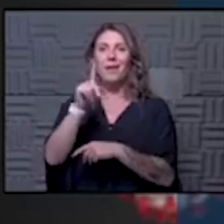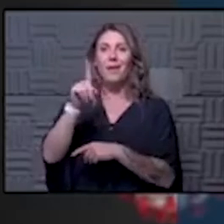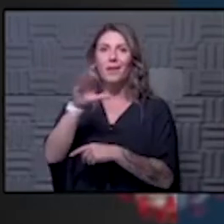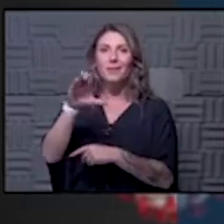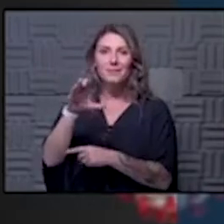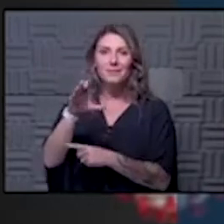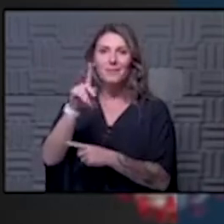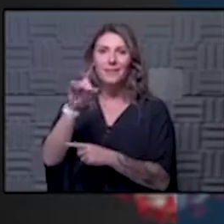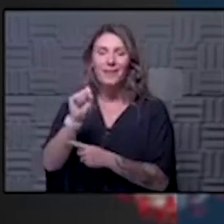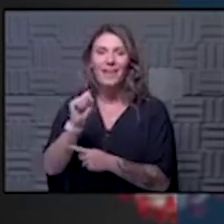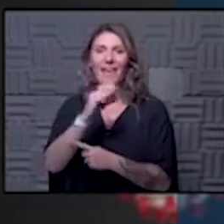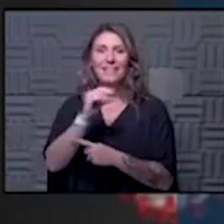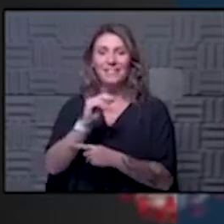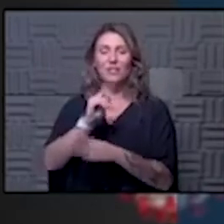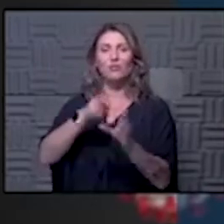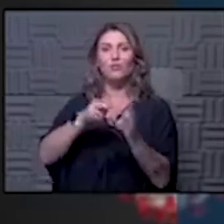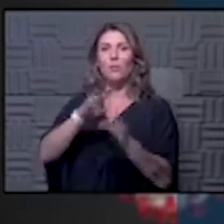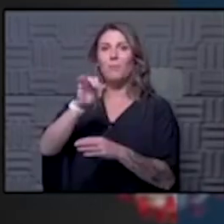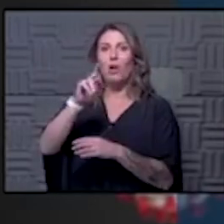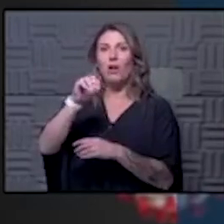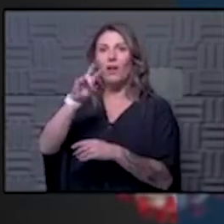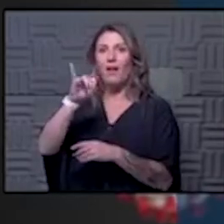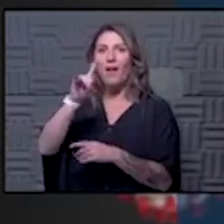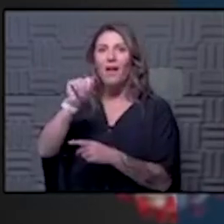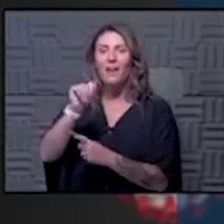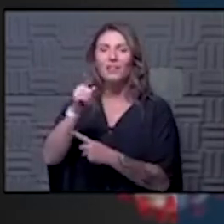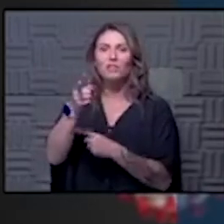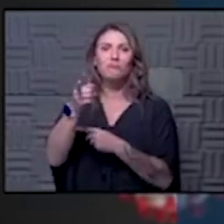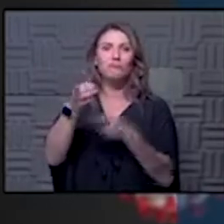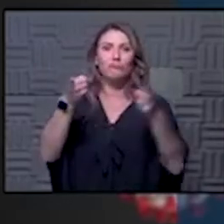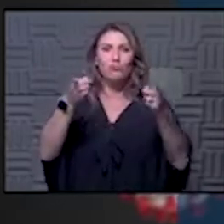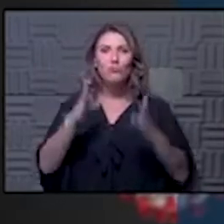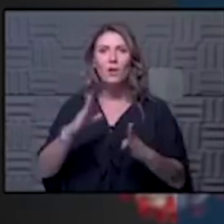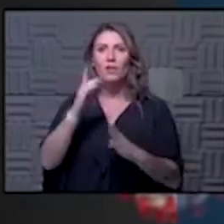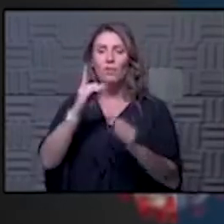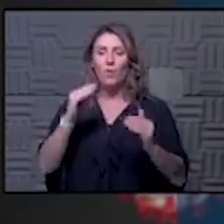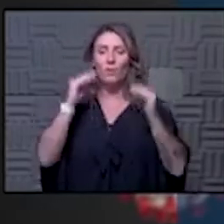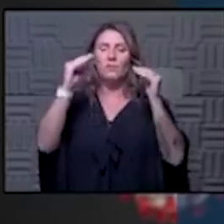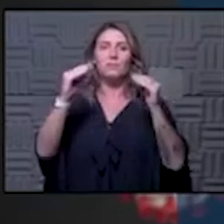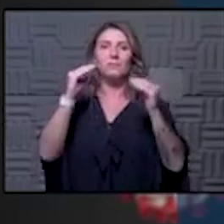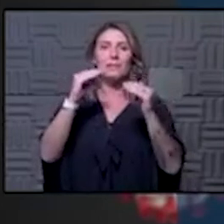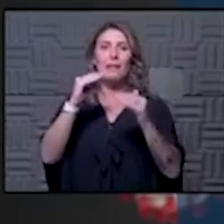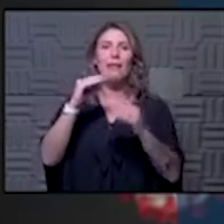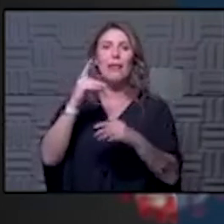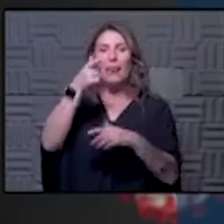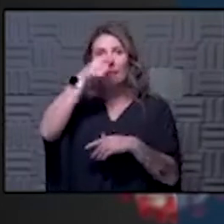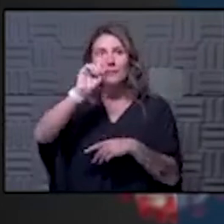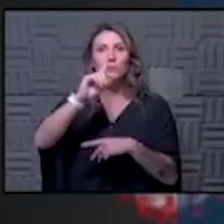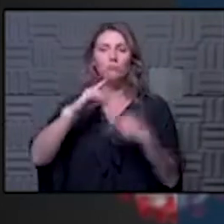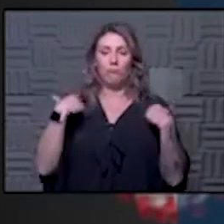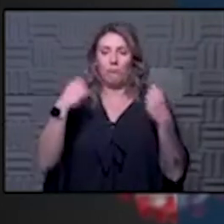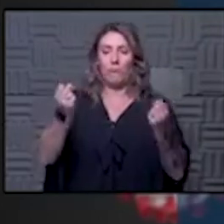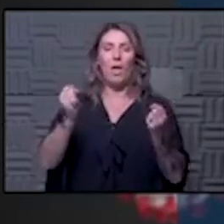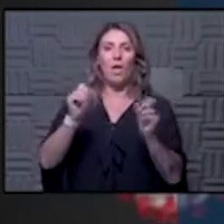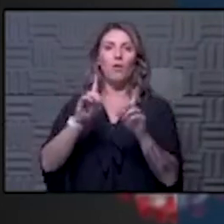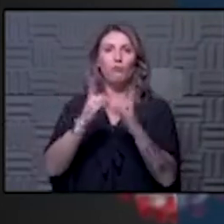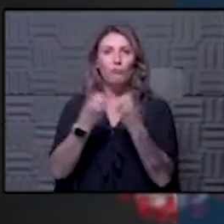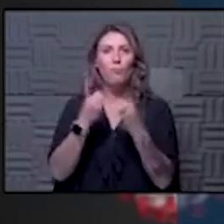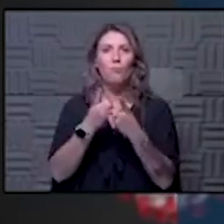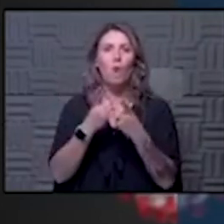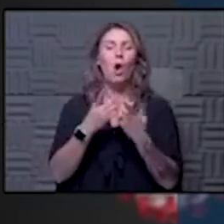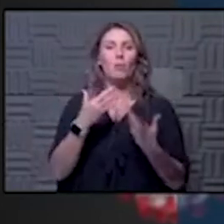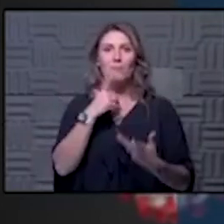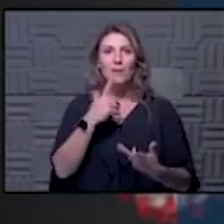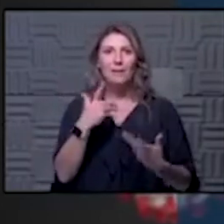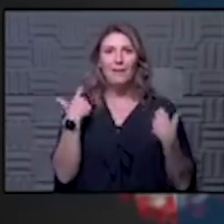and joined by mariana ramirez mantilla the director of unitos center for advancing latino health department of population health they've got